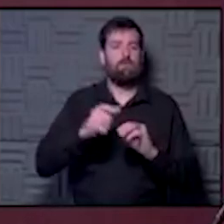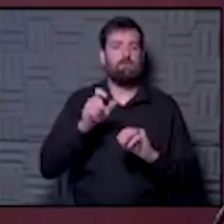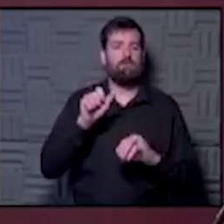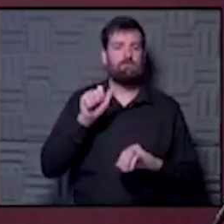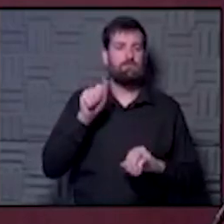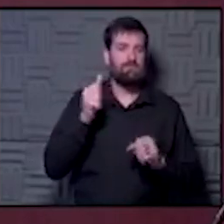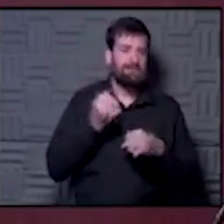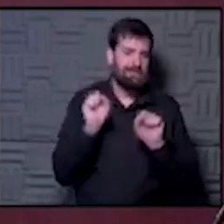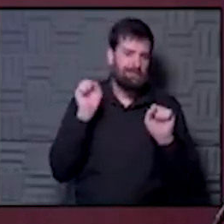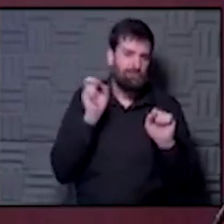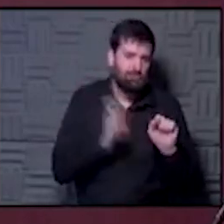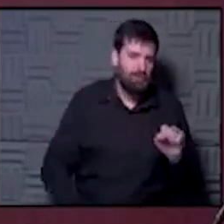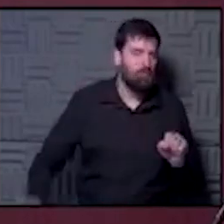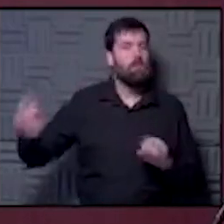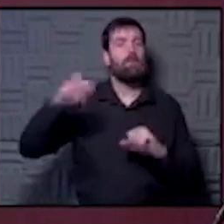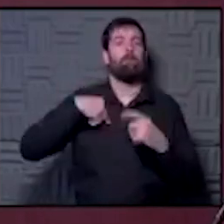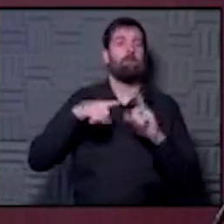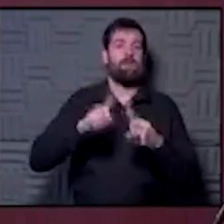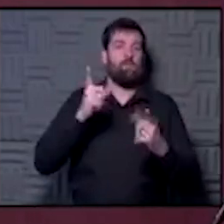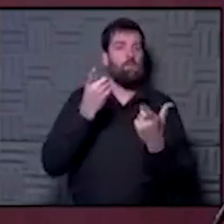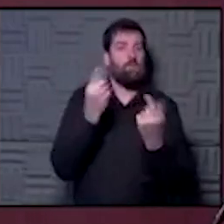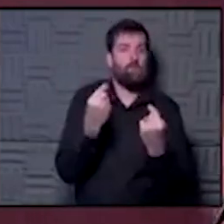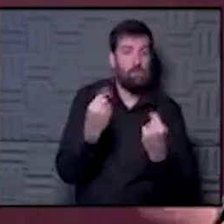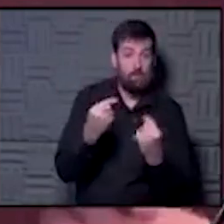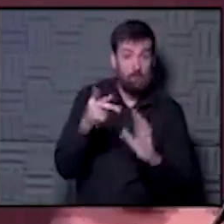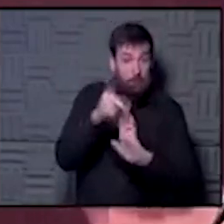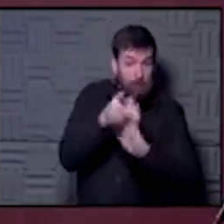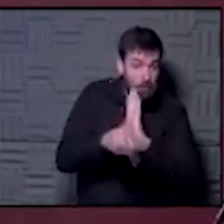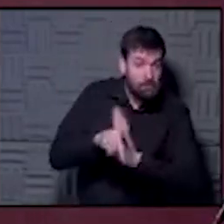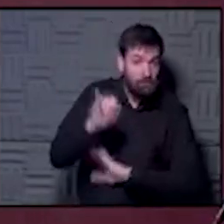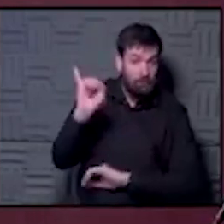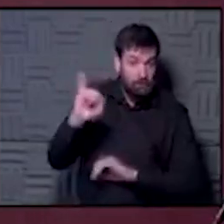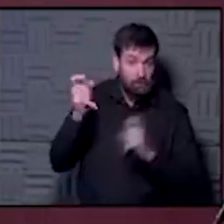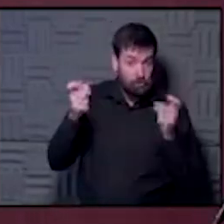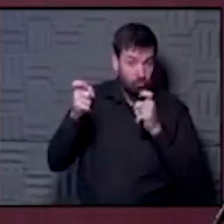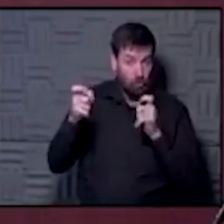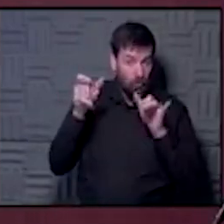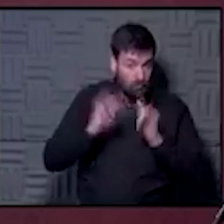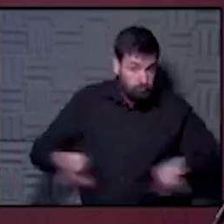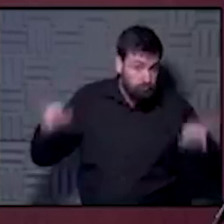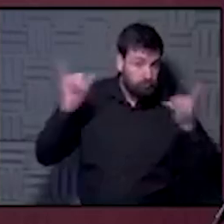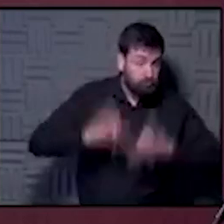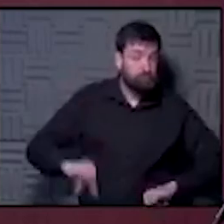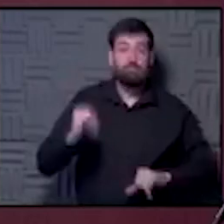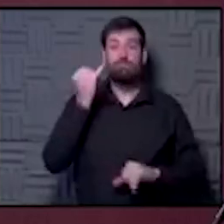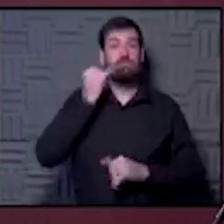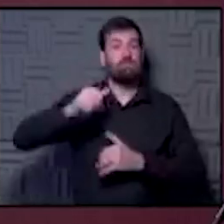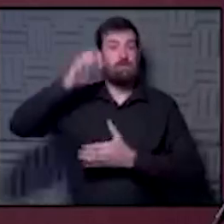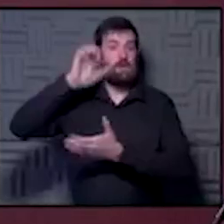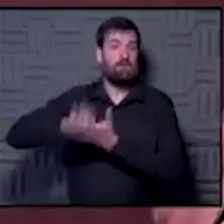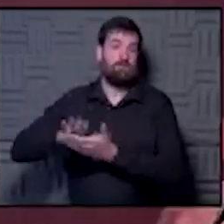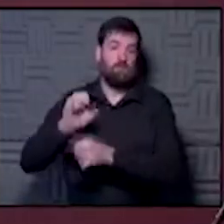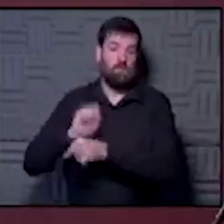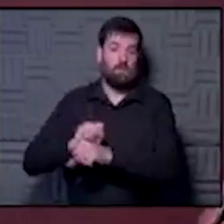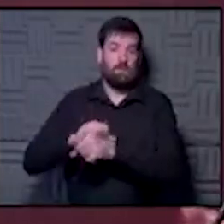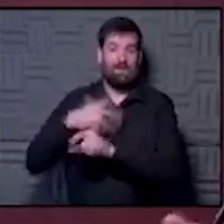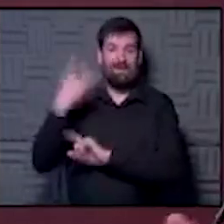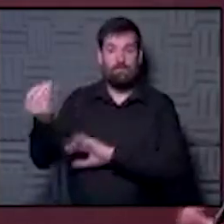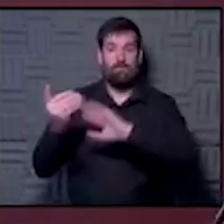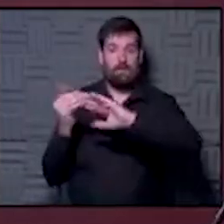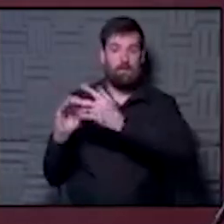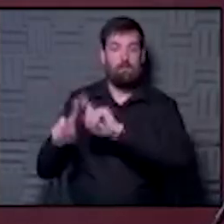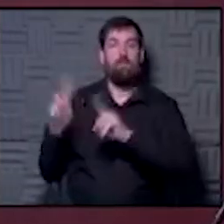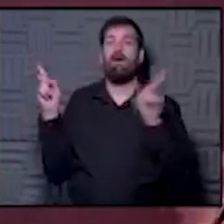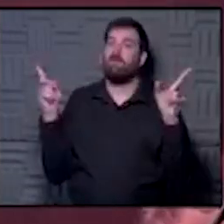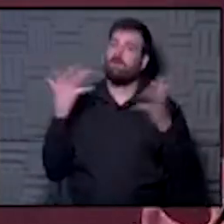what are you doing? And are those pillars of infection control going with you? Yes. So if your husband's working out of town, but he is maintaining